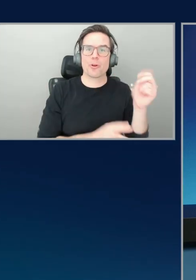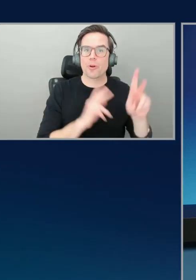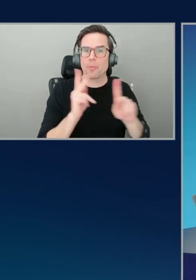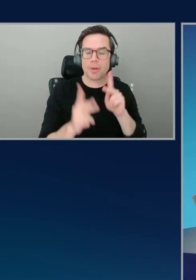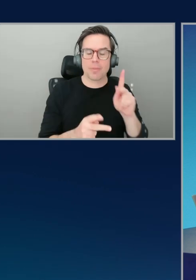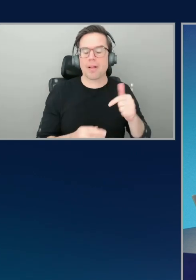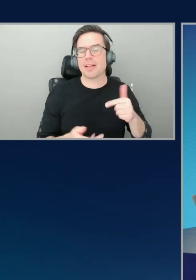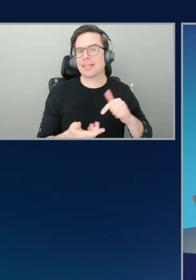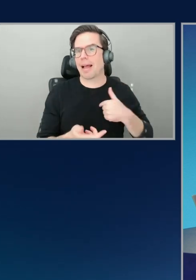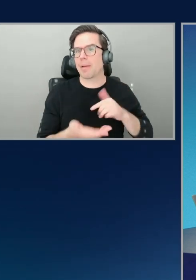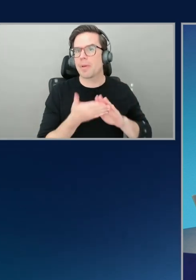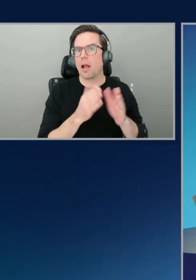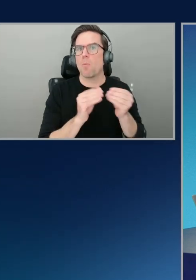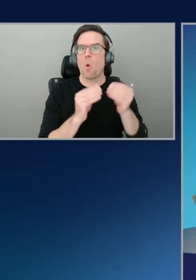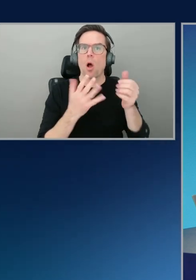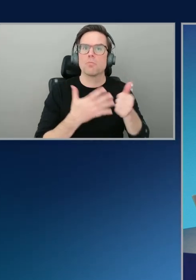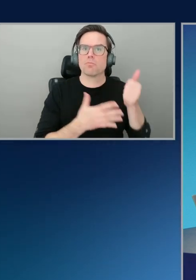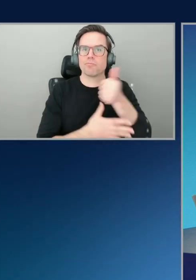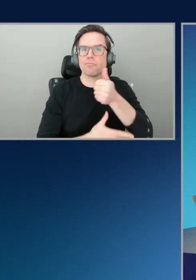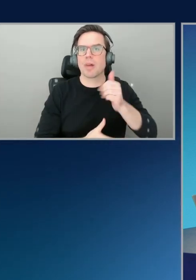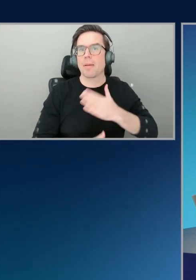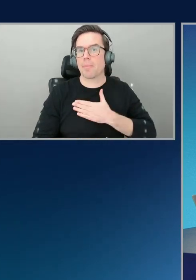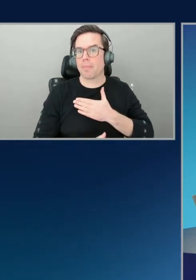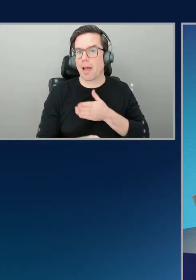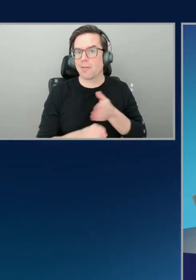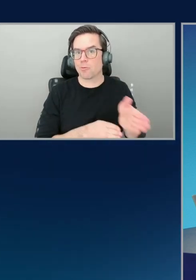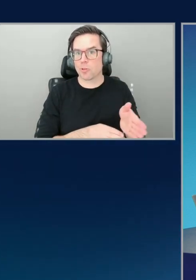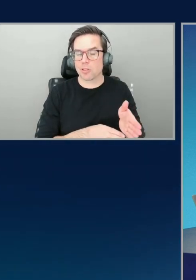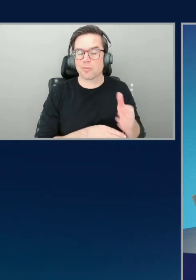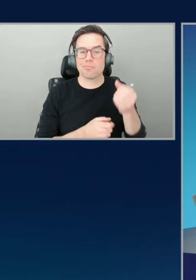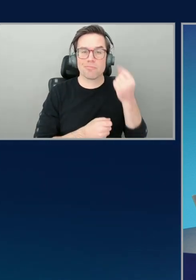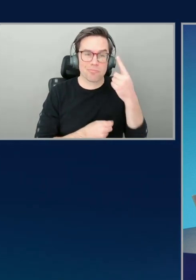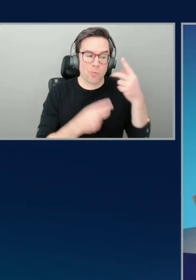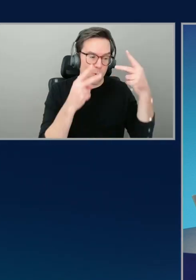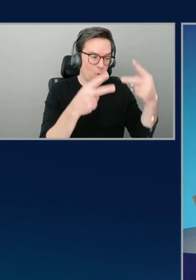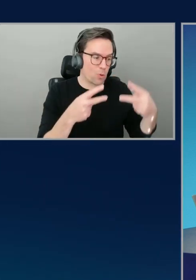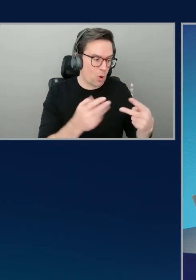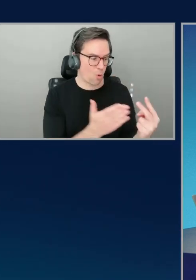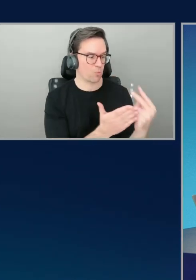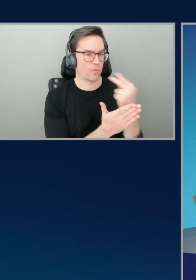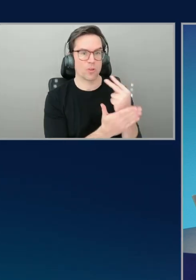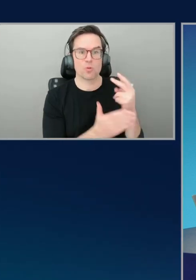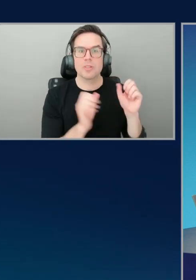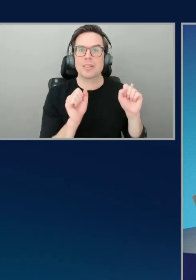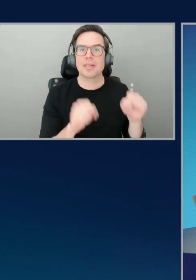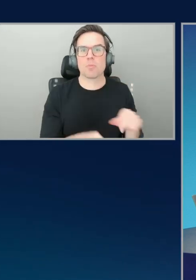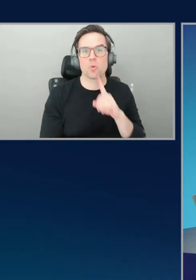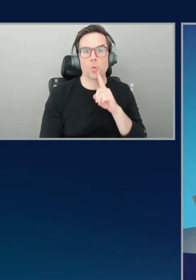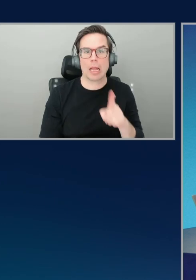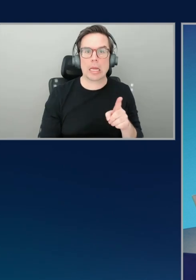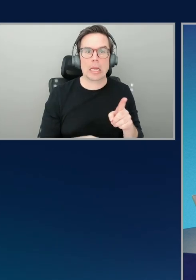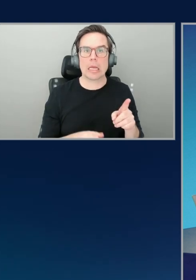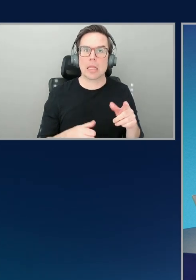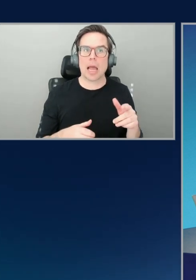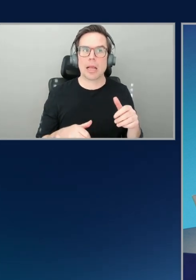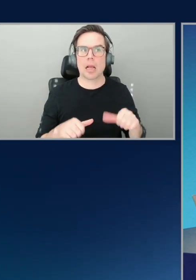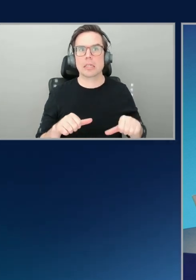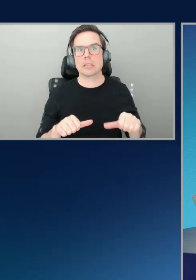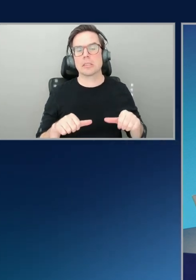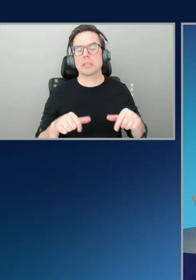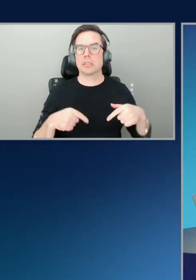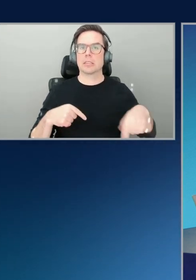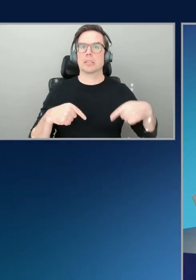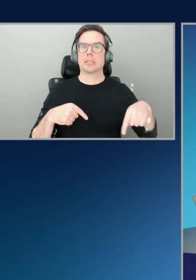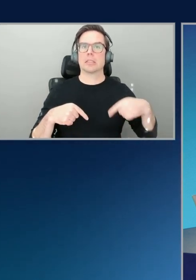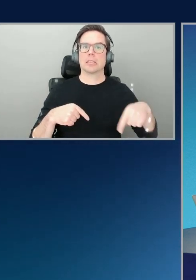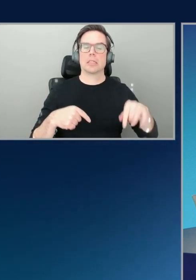but you know, a code review can be pretty intimidating if you haven't gone through the process. Yes. And it can even be intimidating if